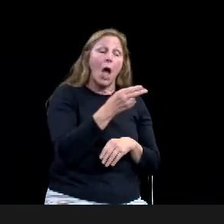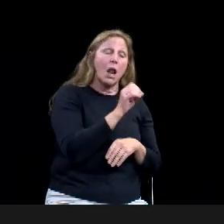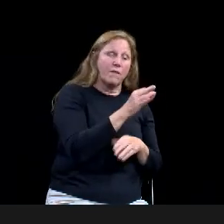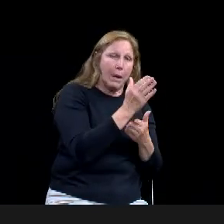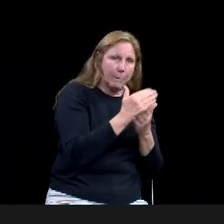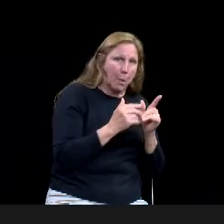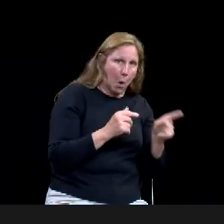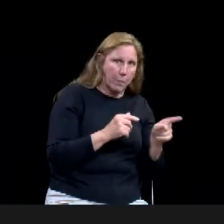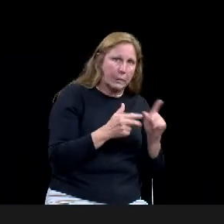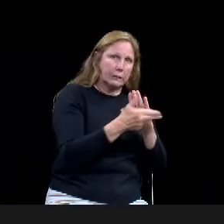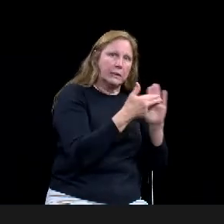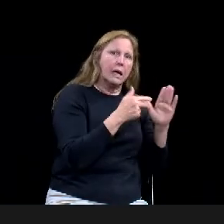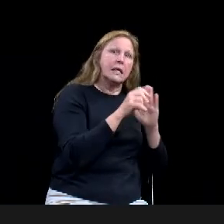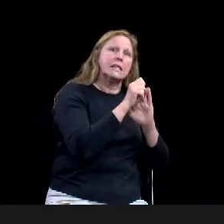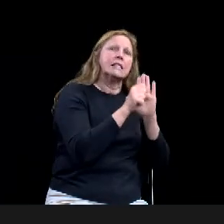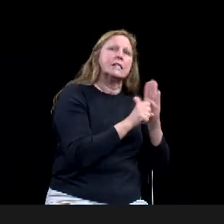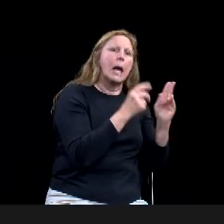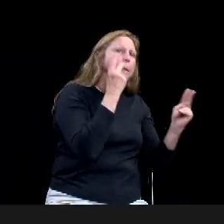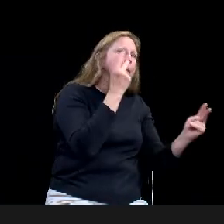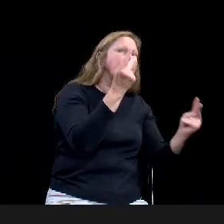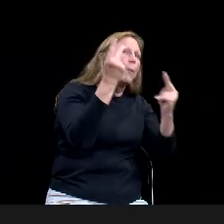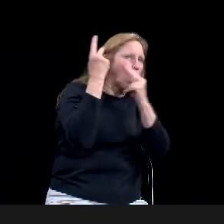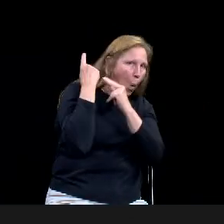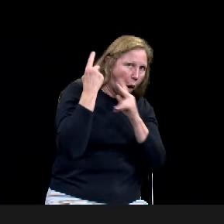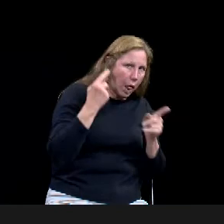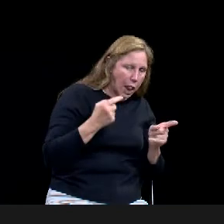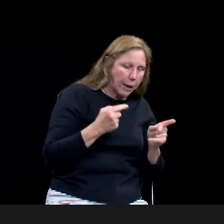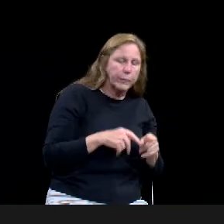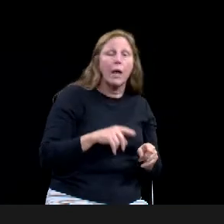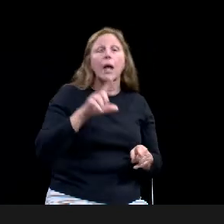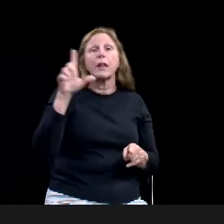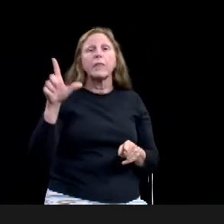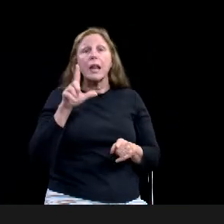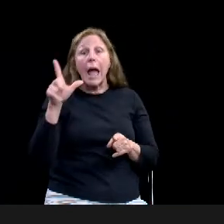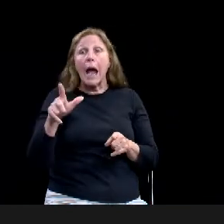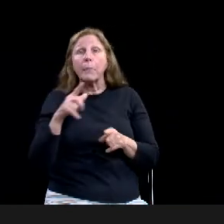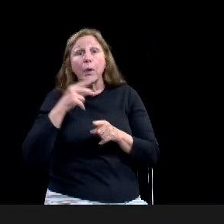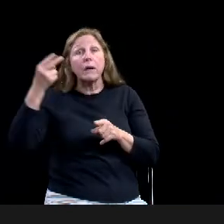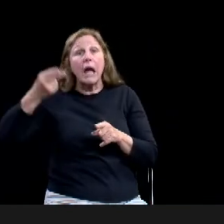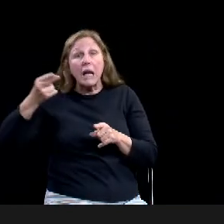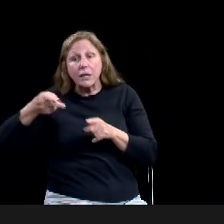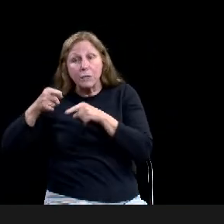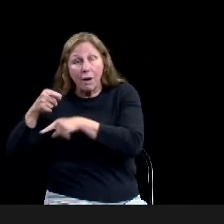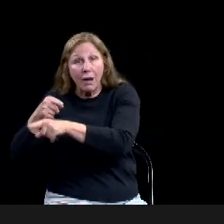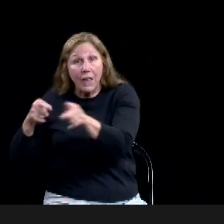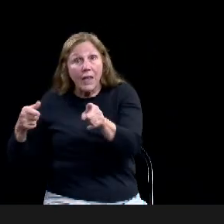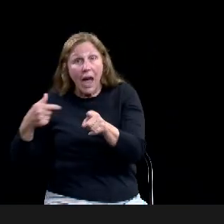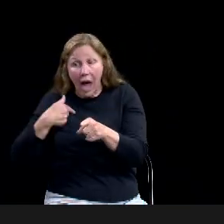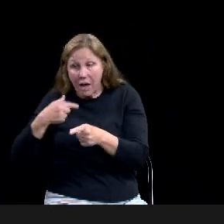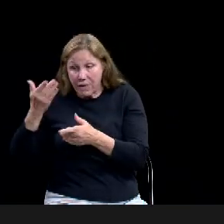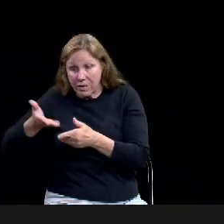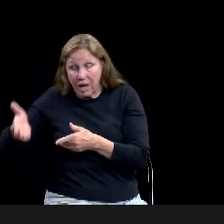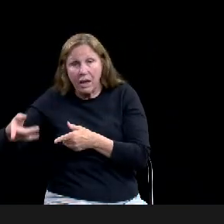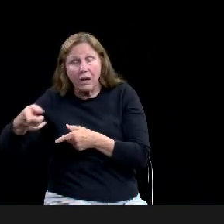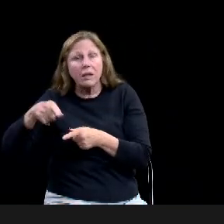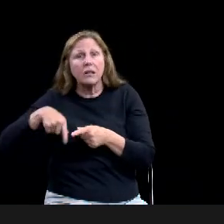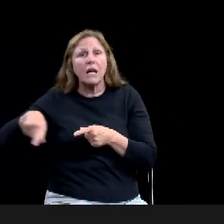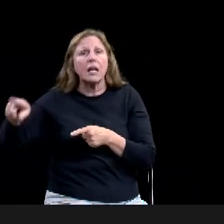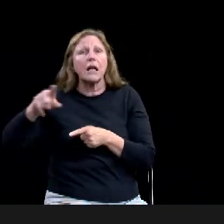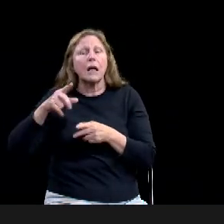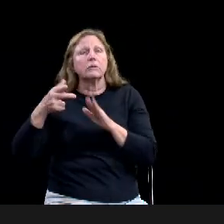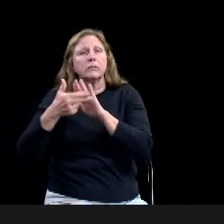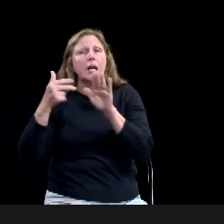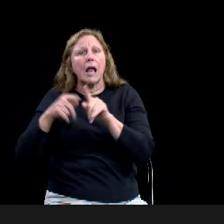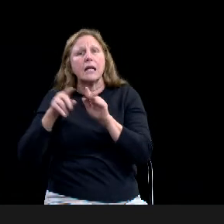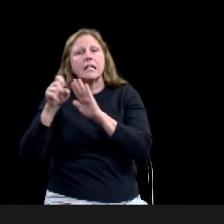uh, of the museum are designated a state repository, and we also serve as the headquarters of company F